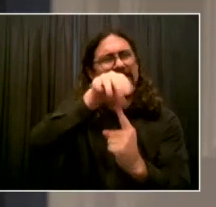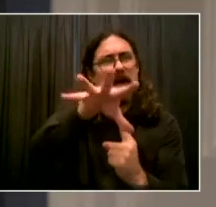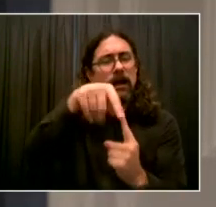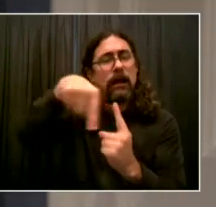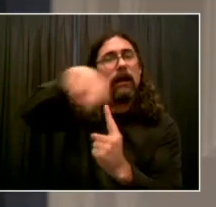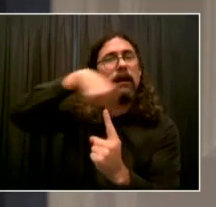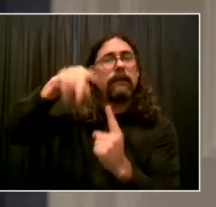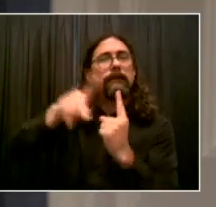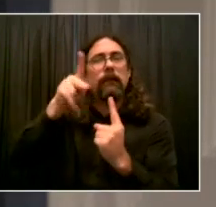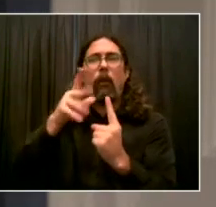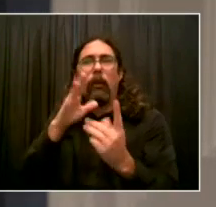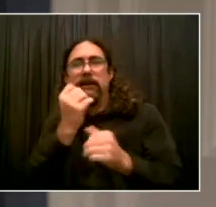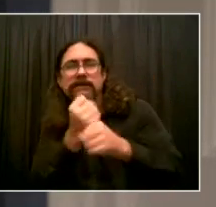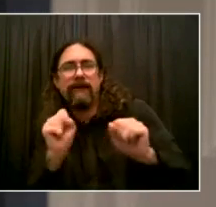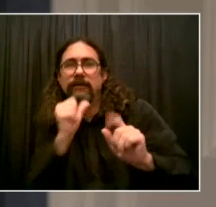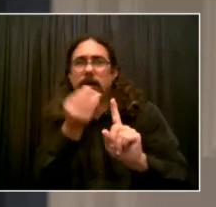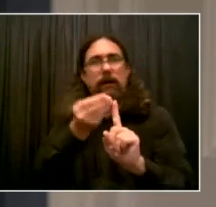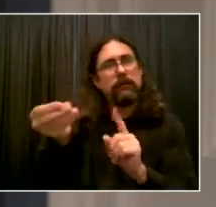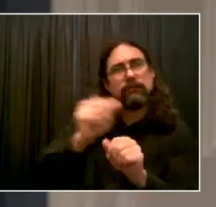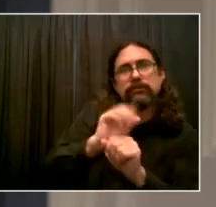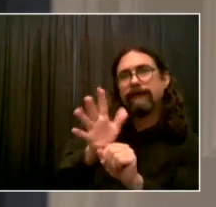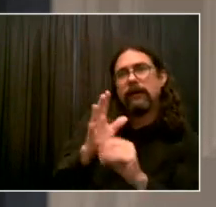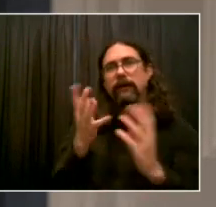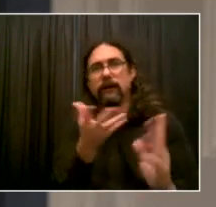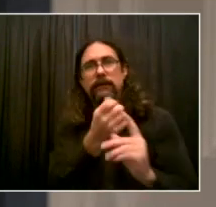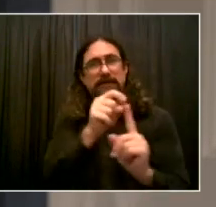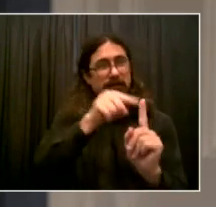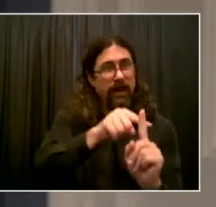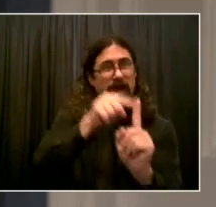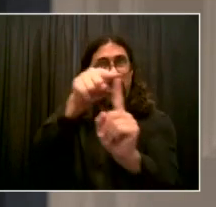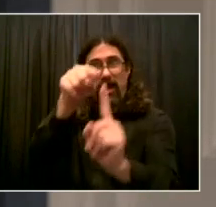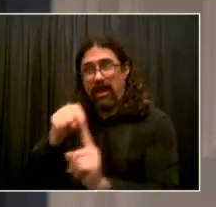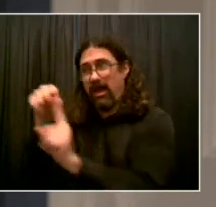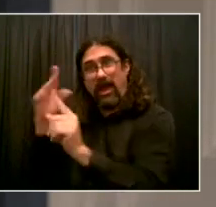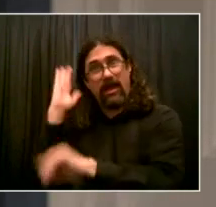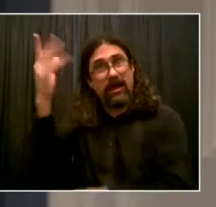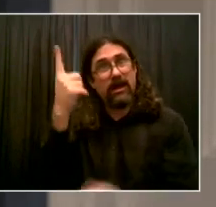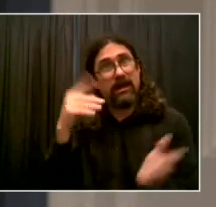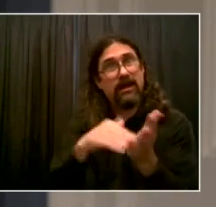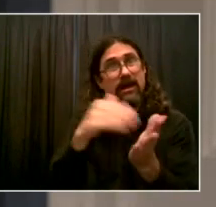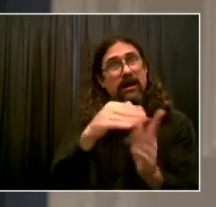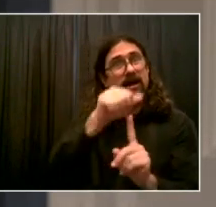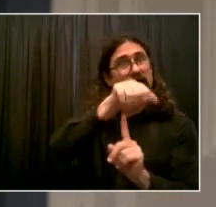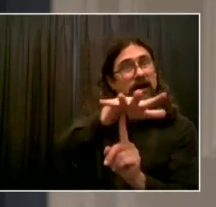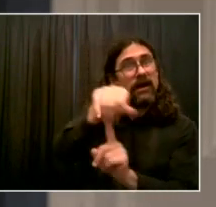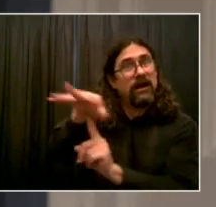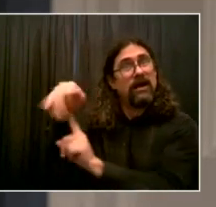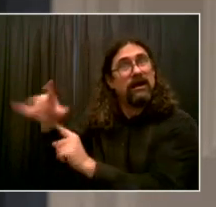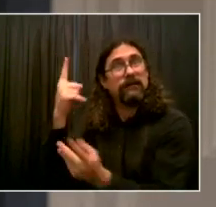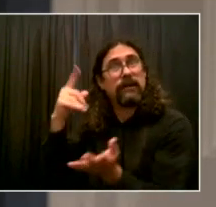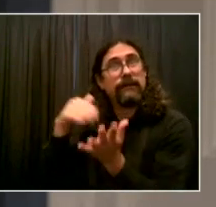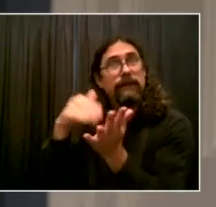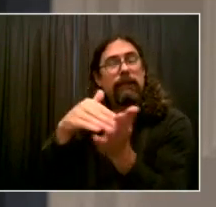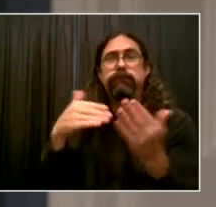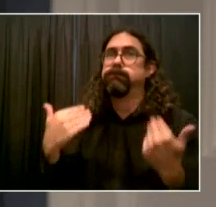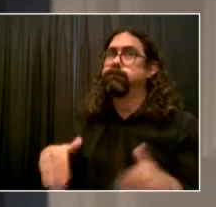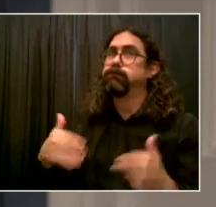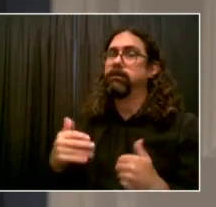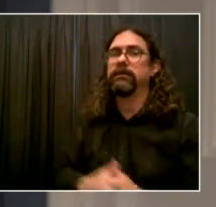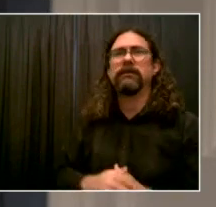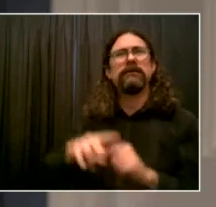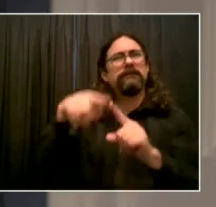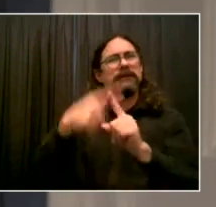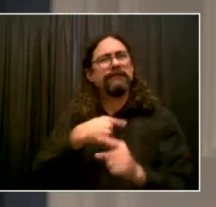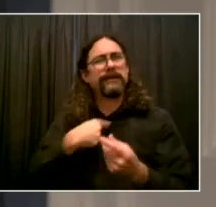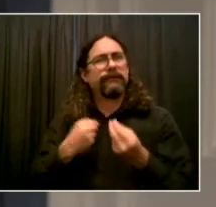to keep your family or your community safe. Like our direct cash assistance program, which is unique to New York City to support families that don't